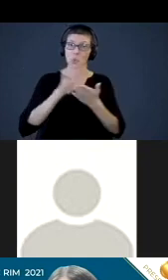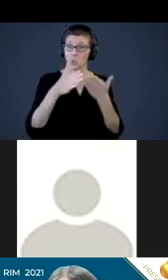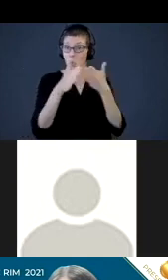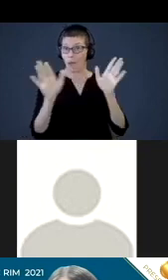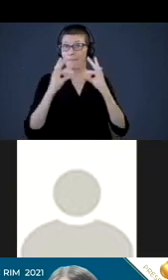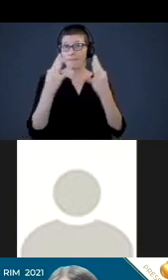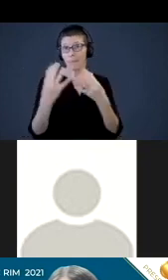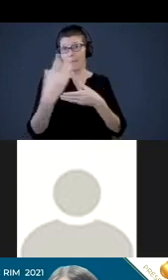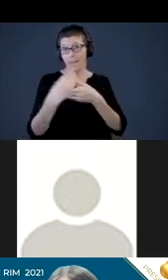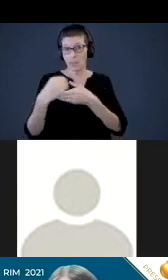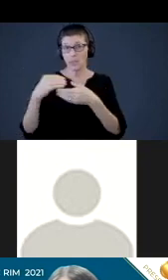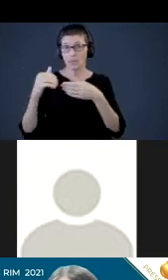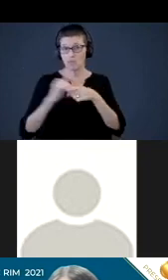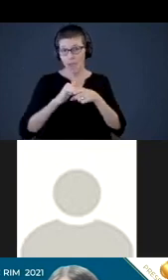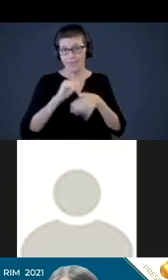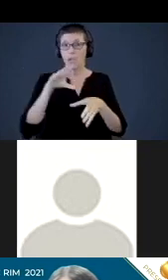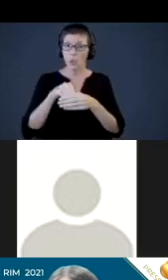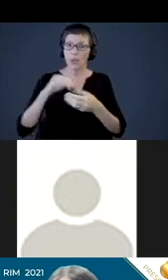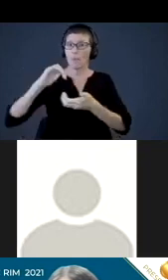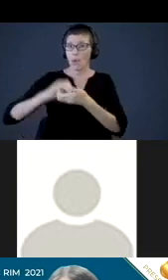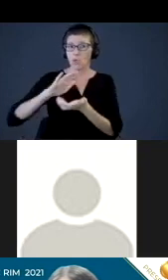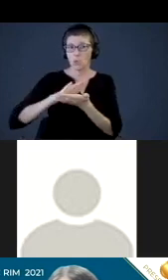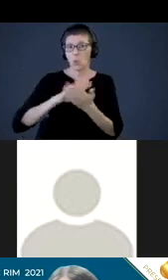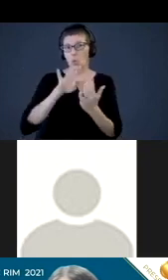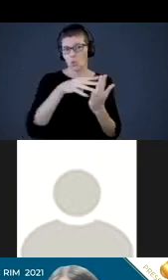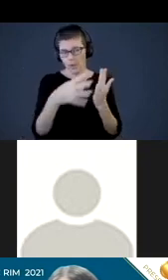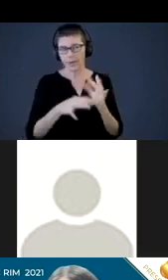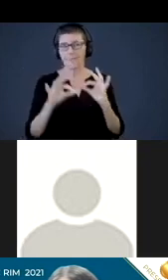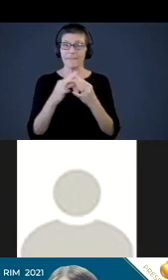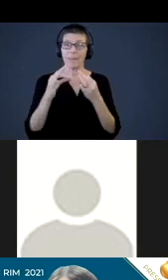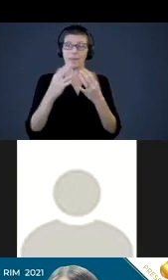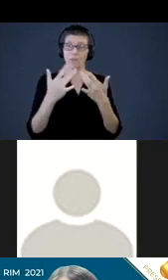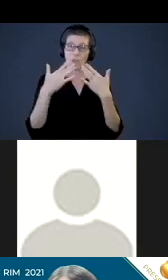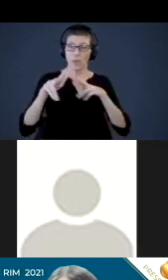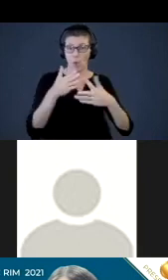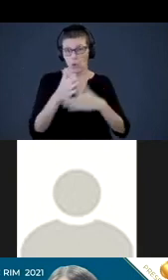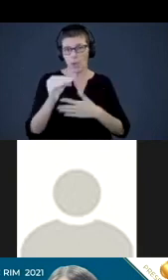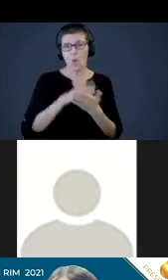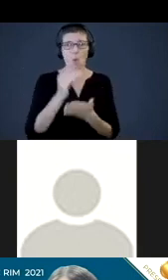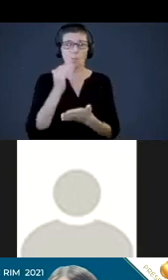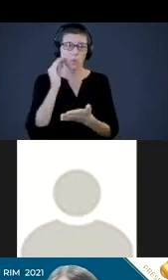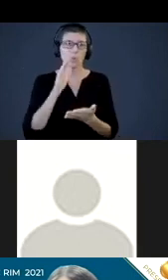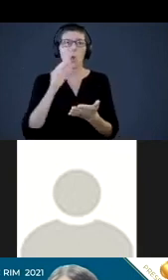practices, including this partnership school rubric family friendly walkthrough and homeschool partnership assessment.